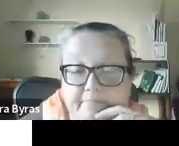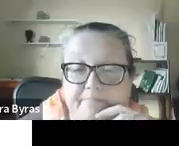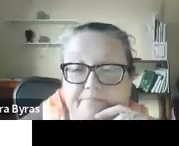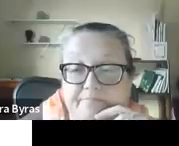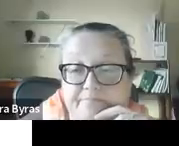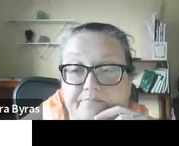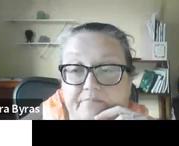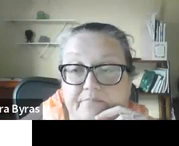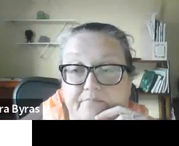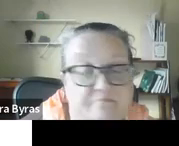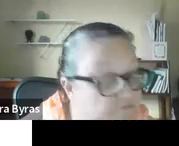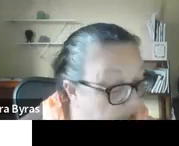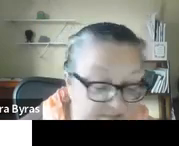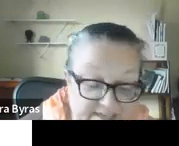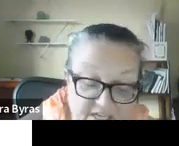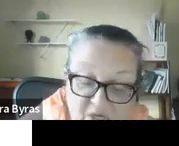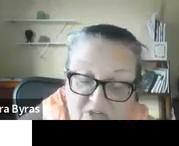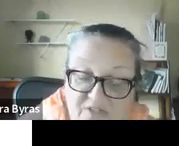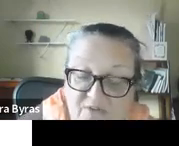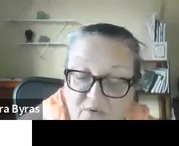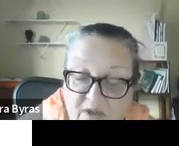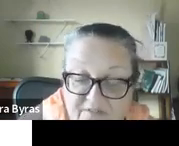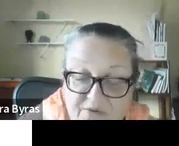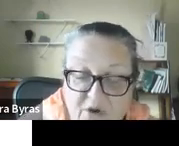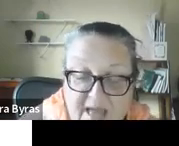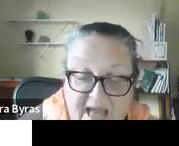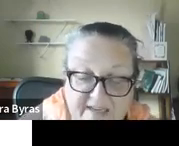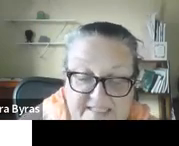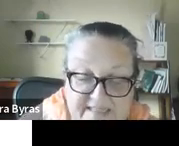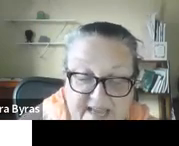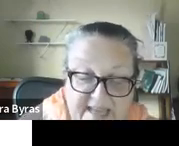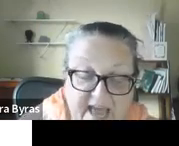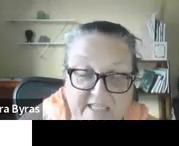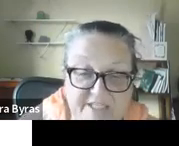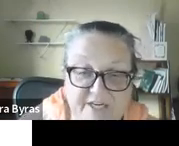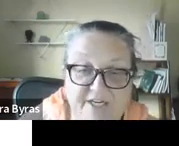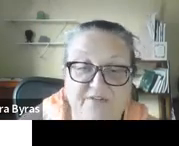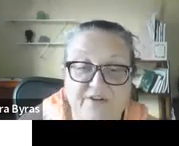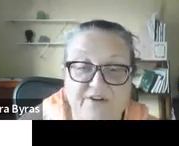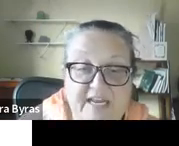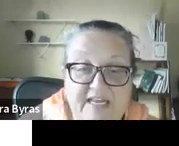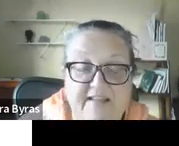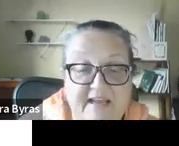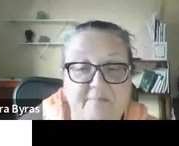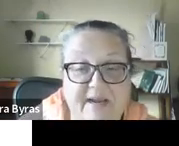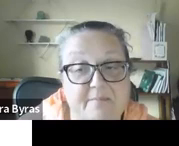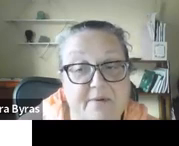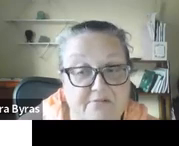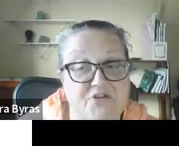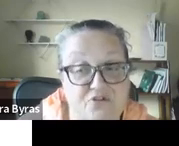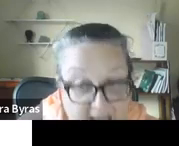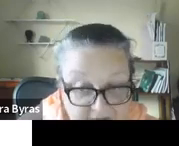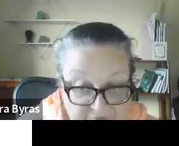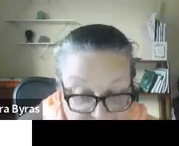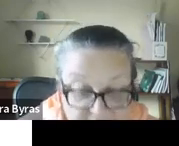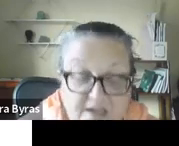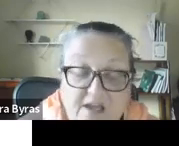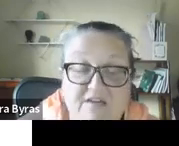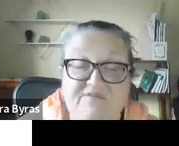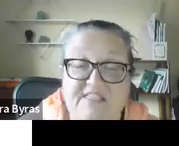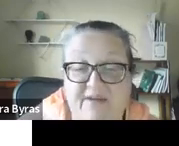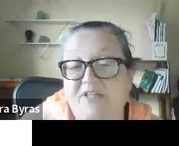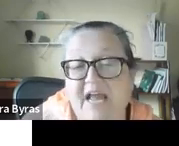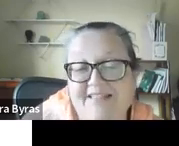perfect. So, if you go back to that calendar, you're going to get like a bare bones draft